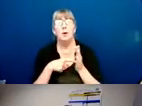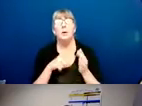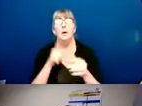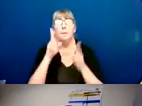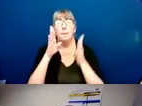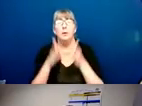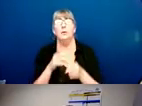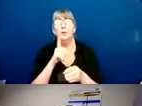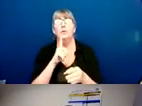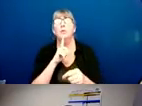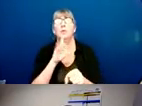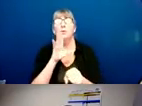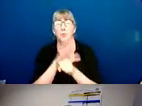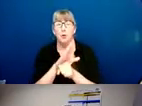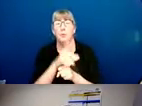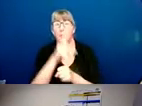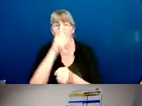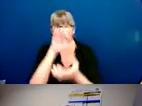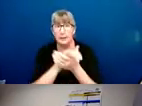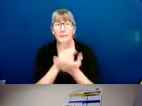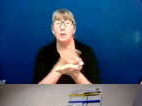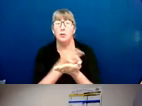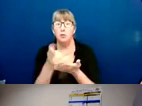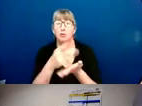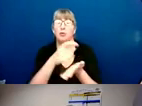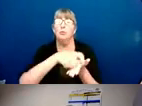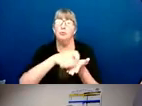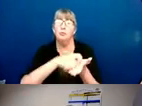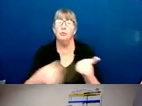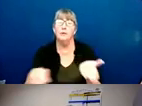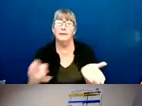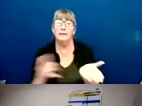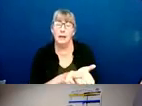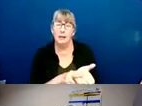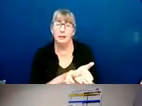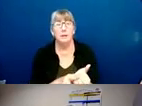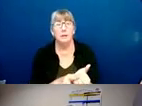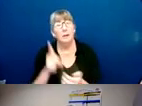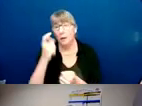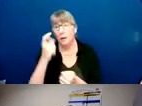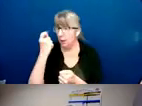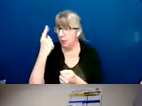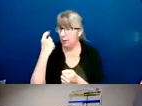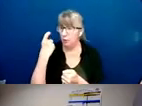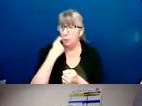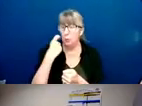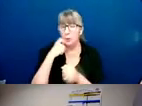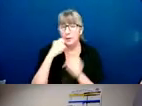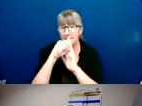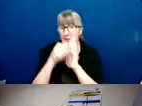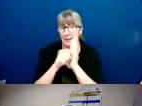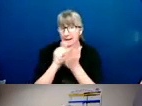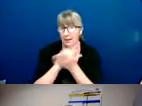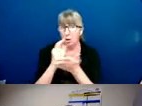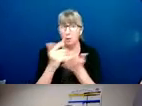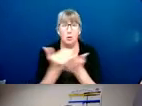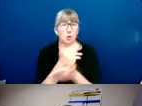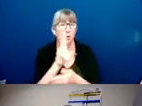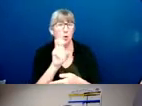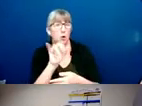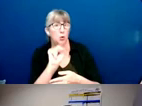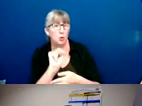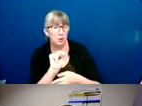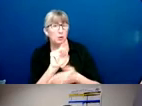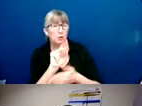in the truth of the allegation. However, recent state law and the new union contracts CPD